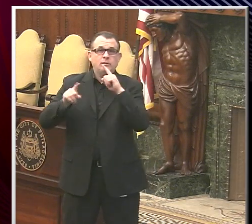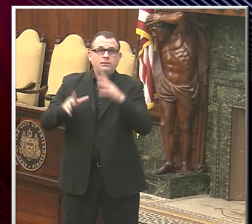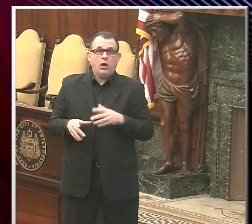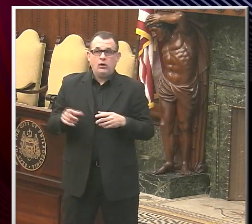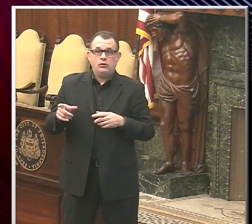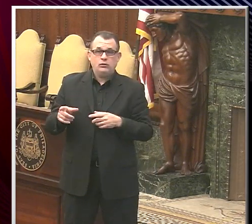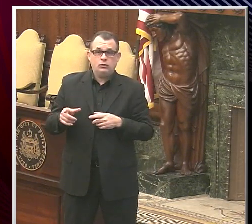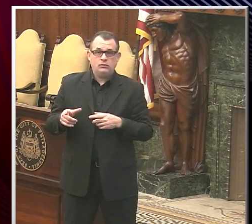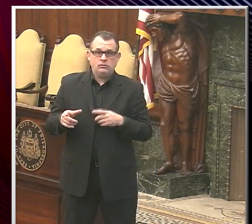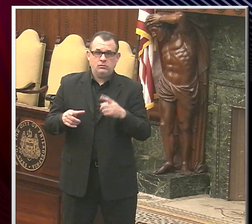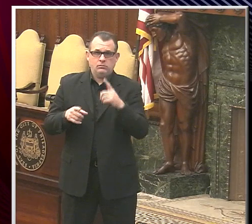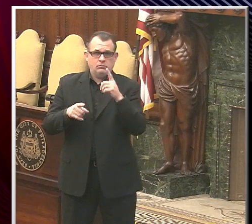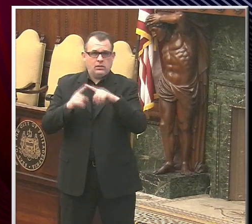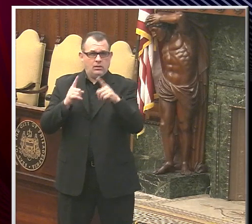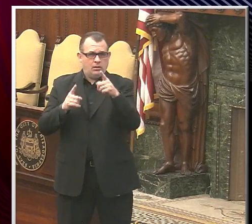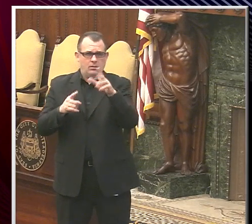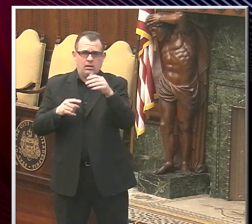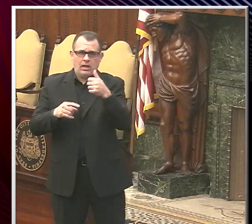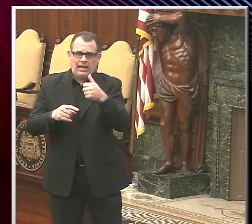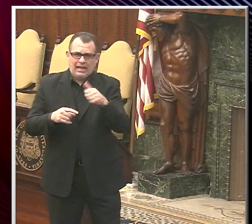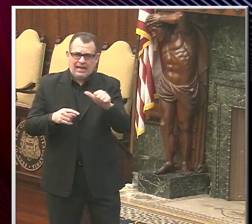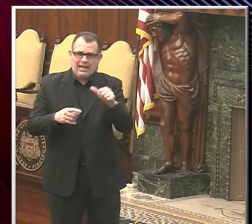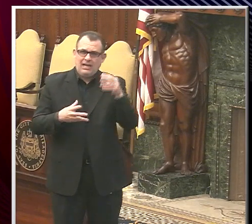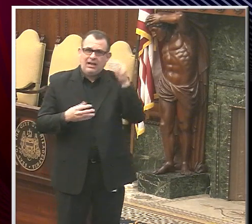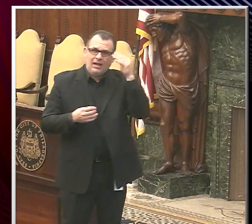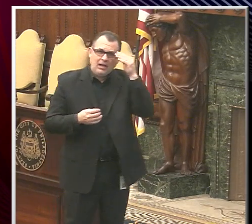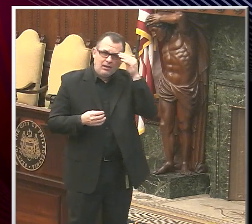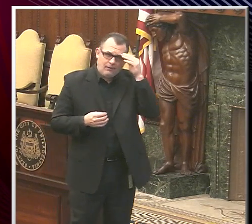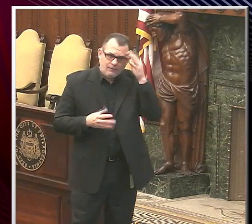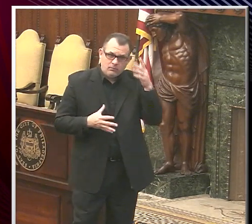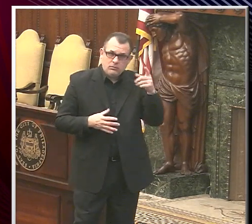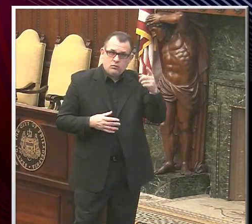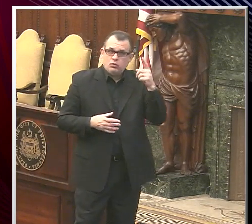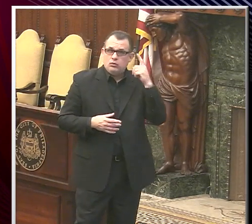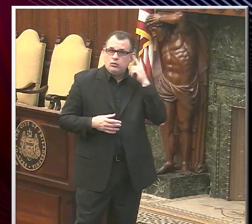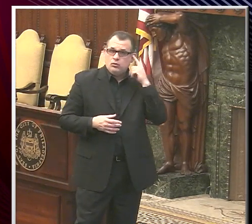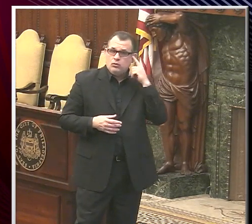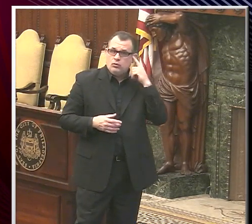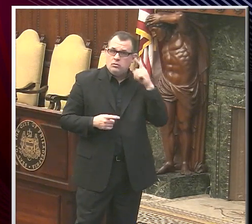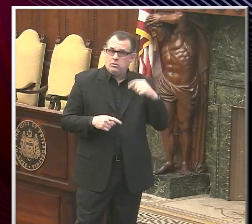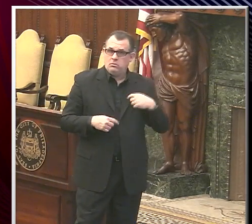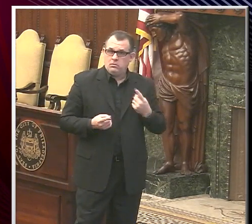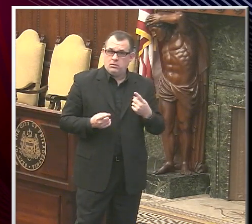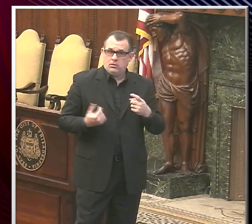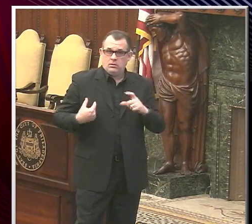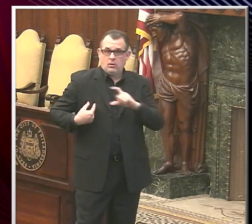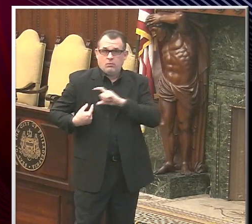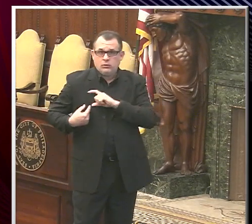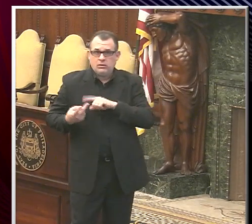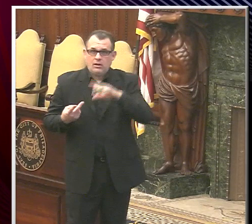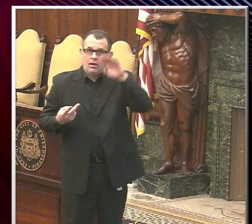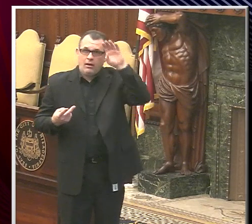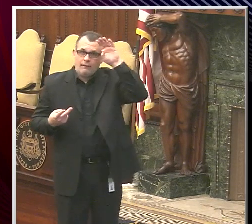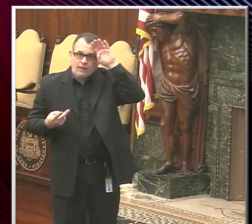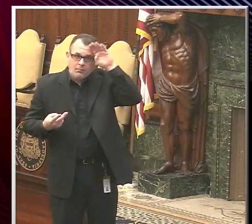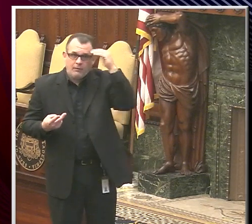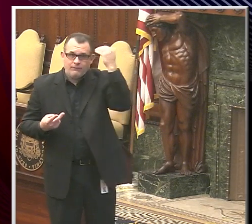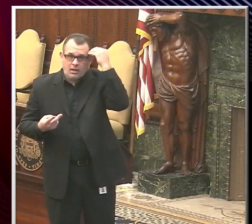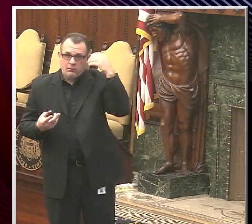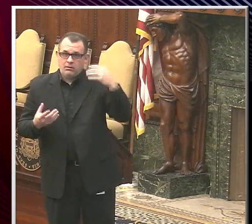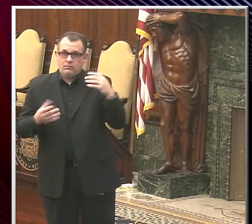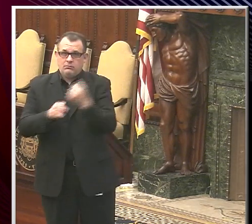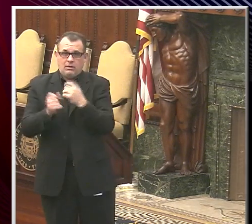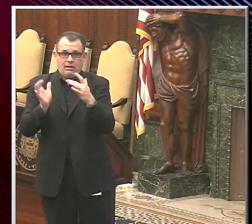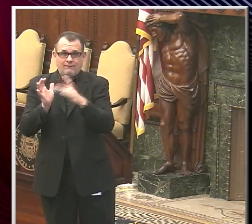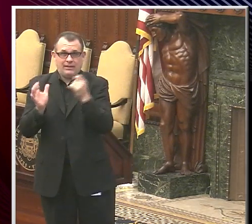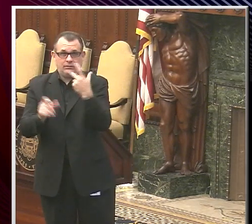there's any information that you guys have heard about whether or not police and firefighters are taking advantage of the vaccine